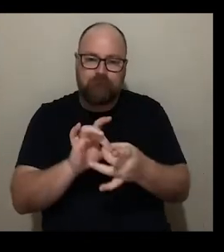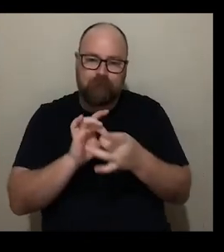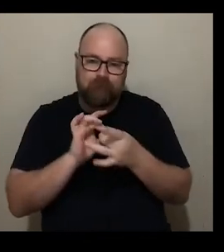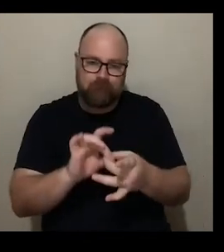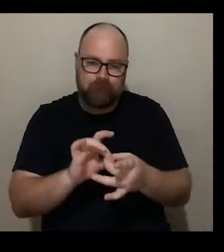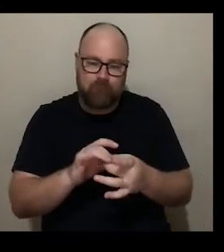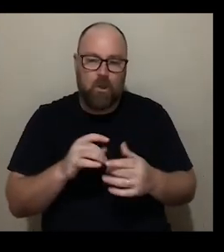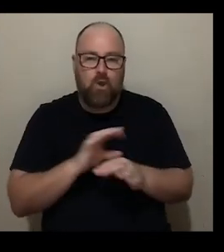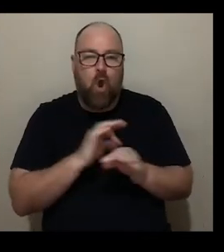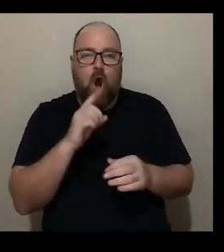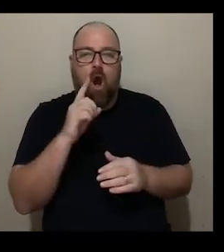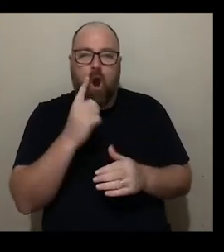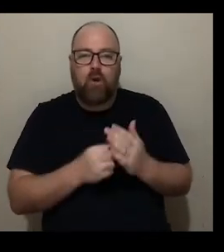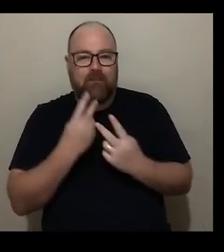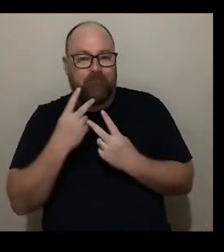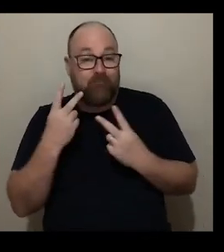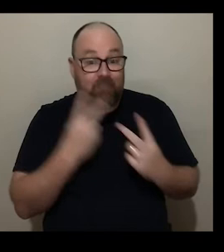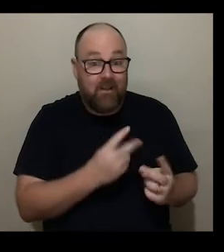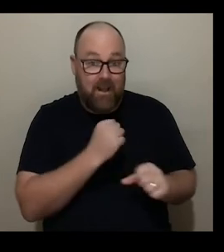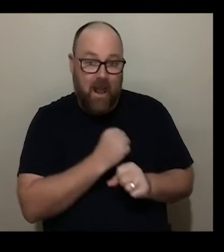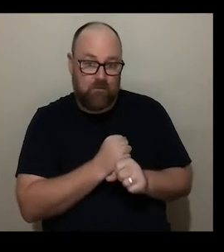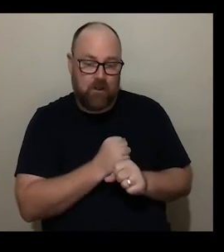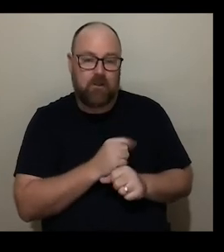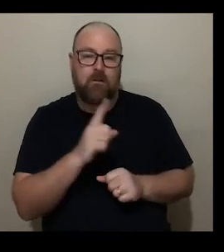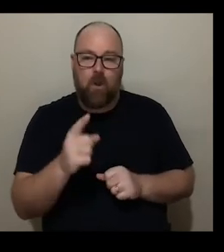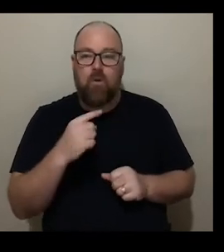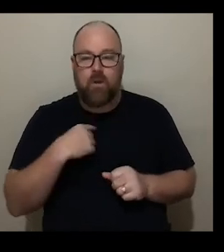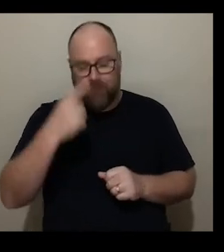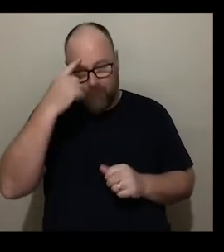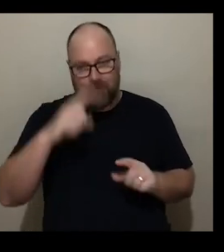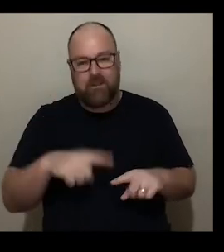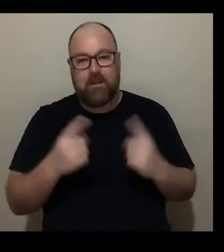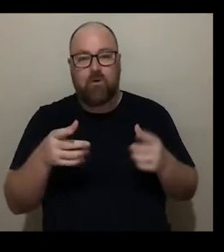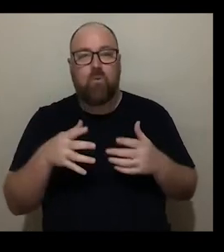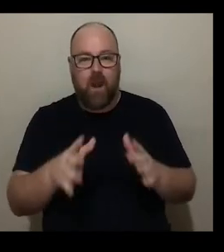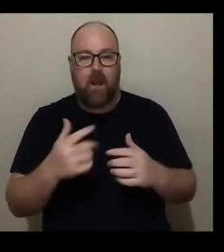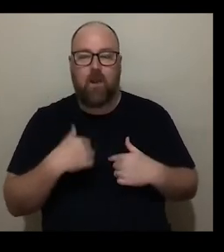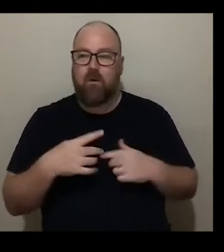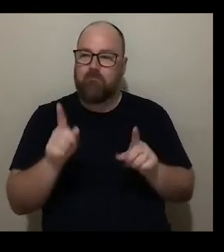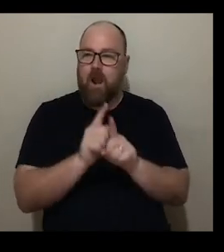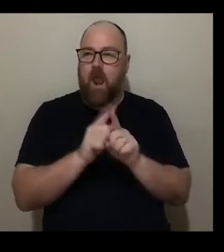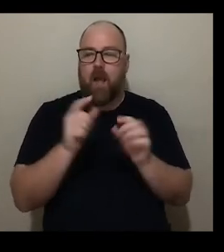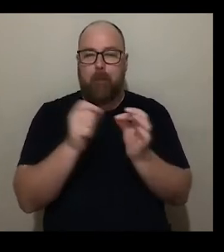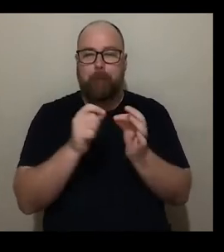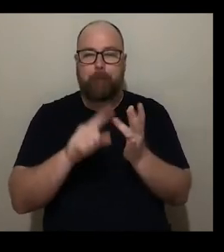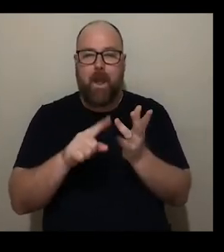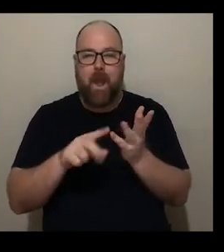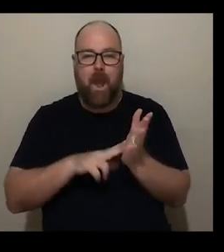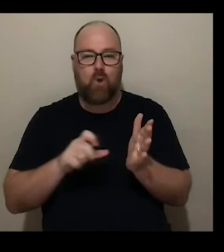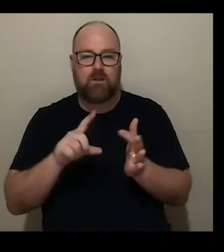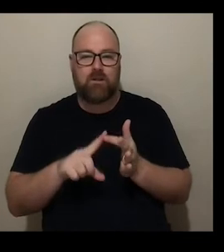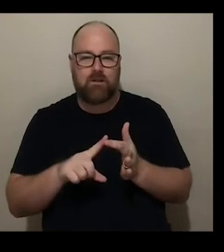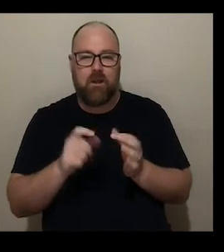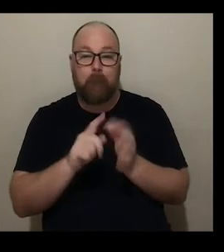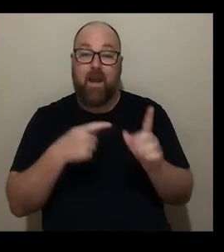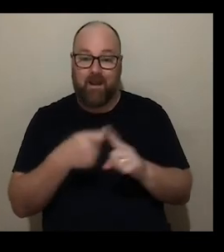gallery events um and now we're i'm calling this our bounce back year and in 2022